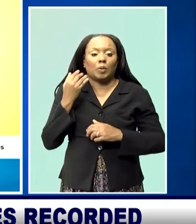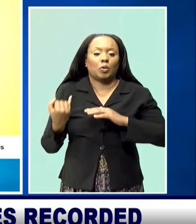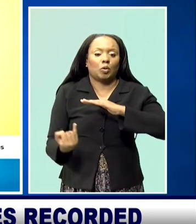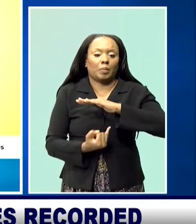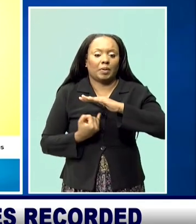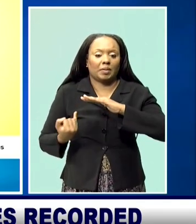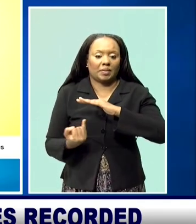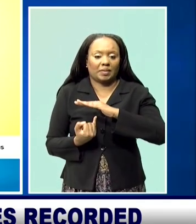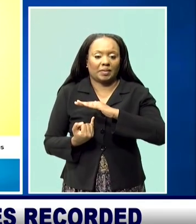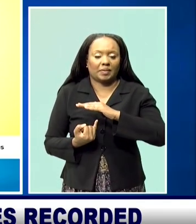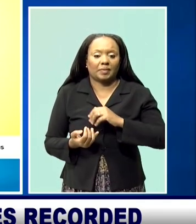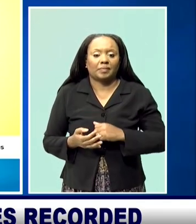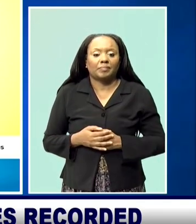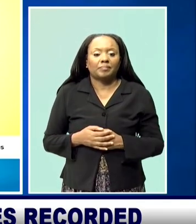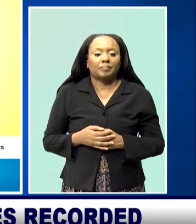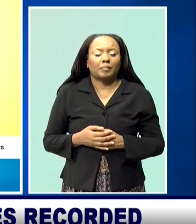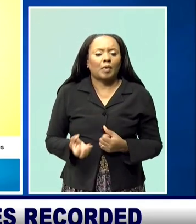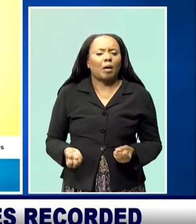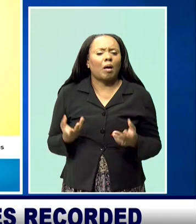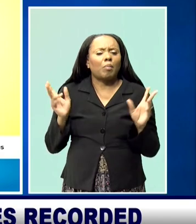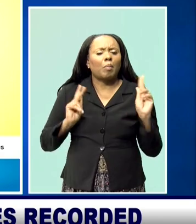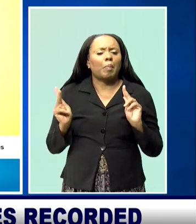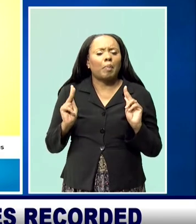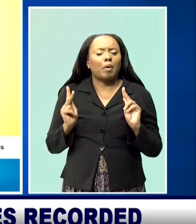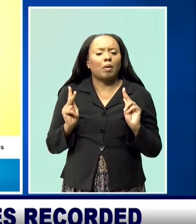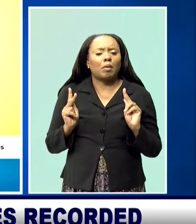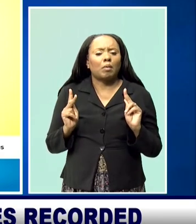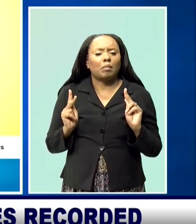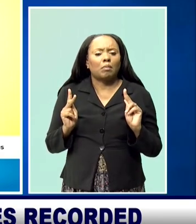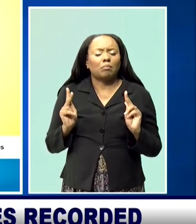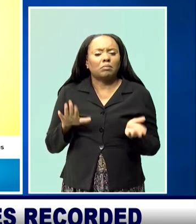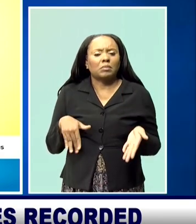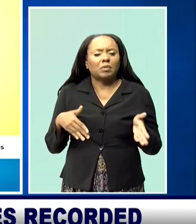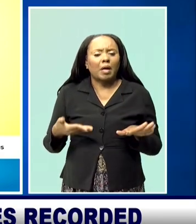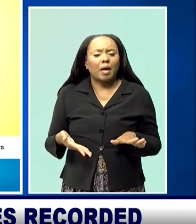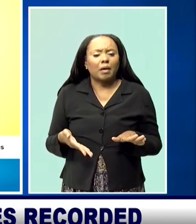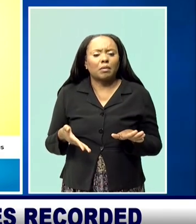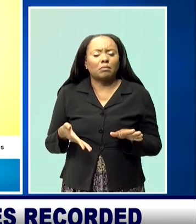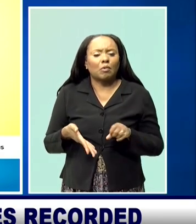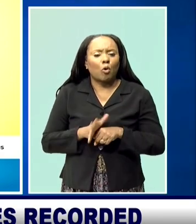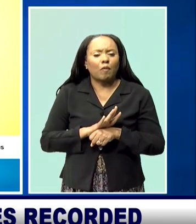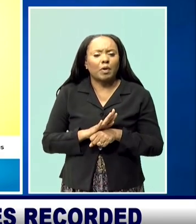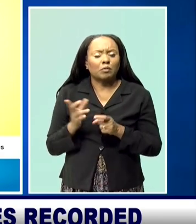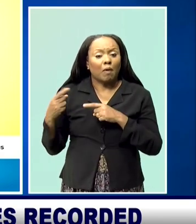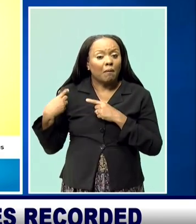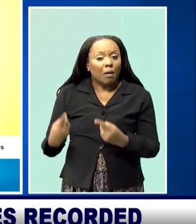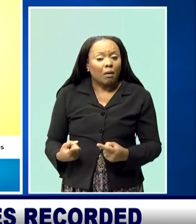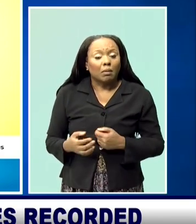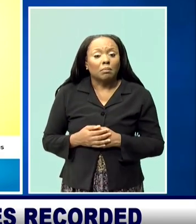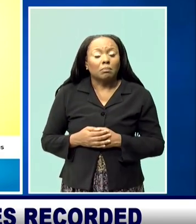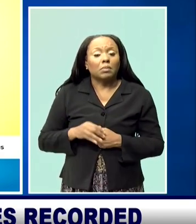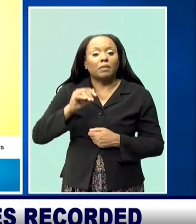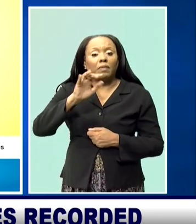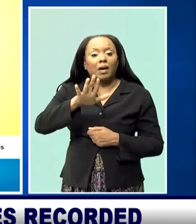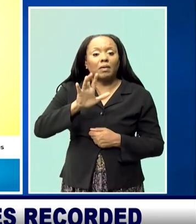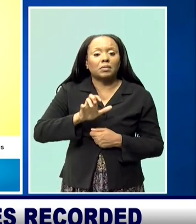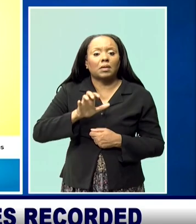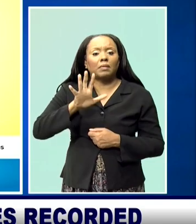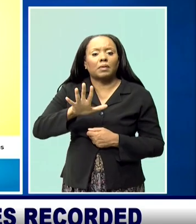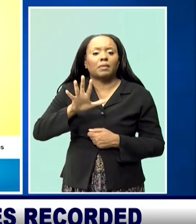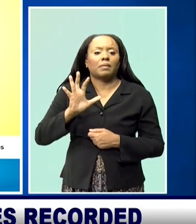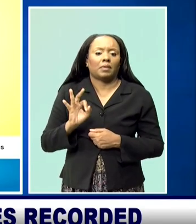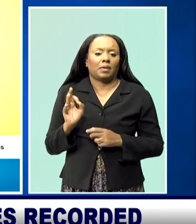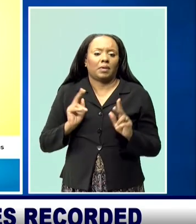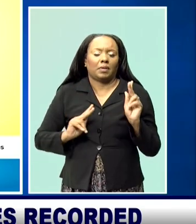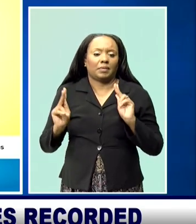232 were in home isolation. As at September 26th, there were 559 COVID